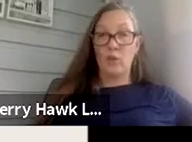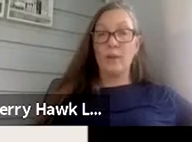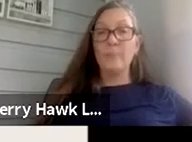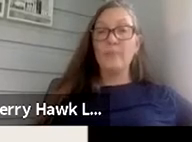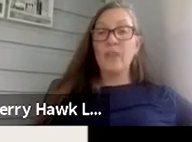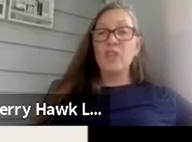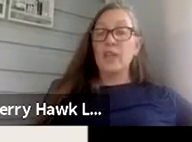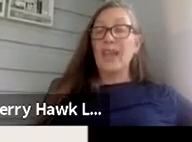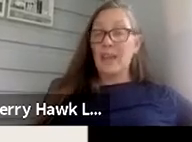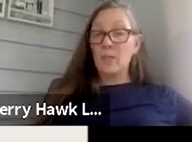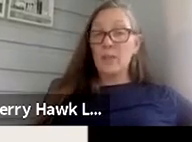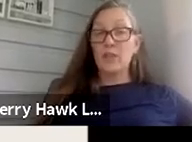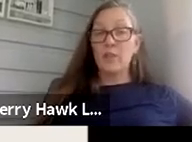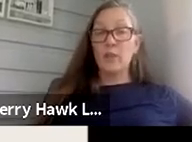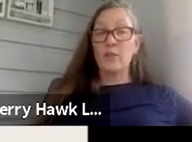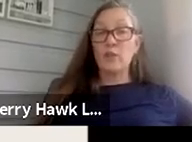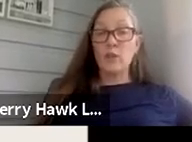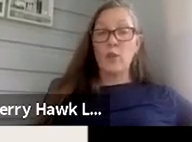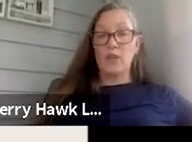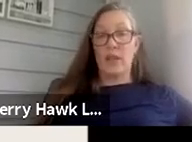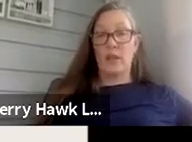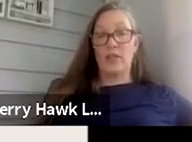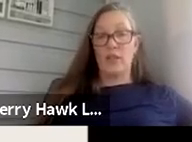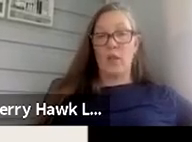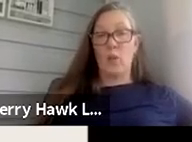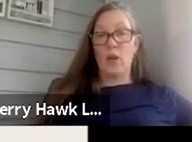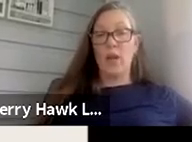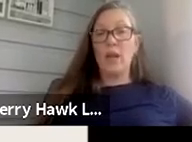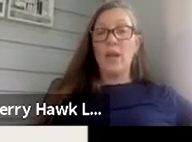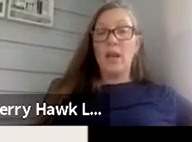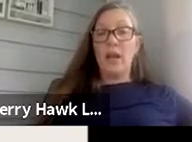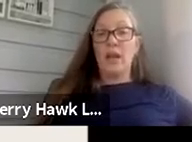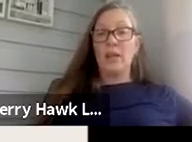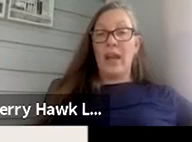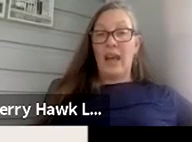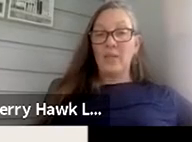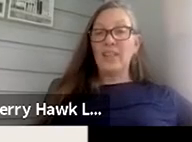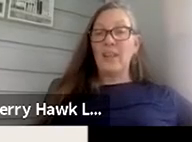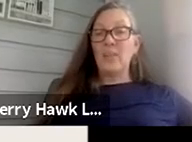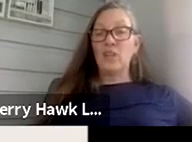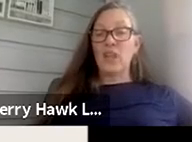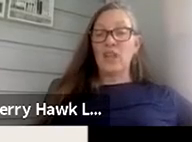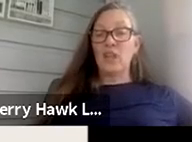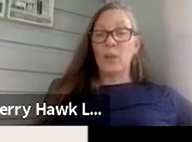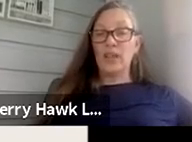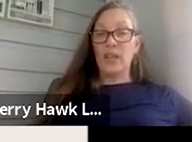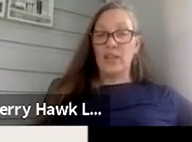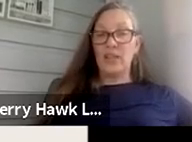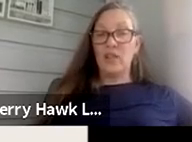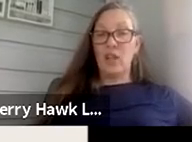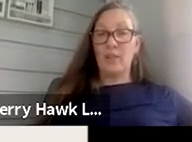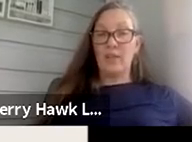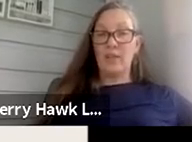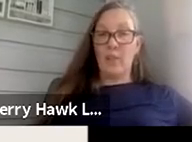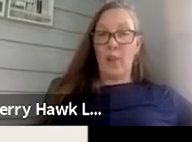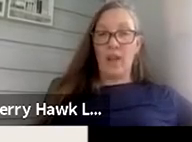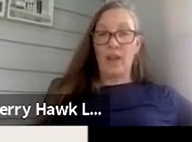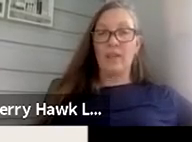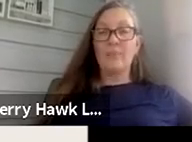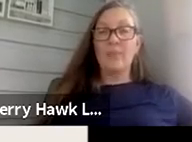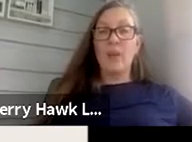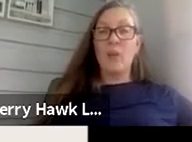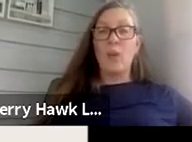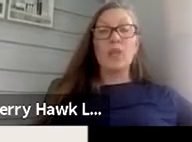soon. Jen has been interviewed for numerous outlets on her work and the advocate named Jen a 2019 champion of